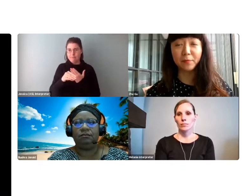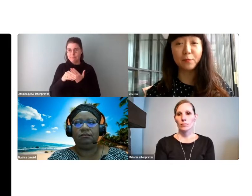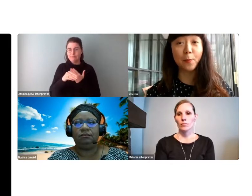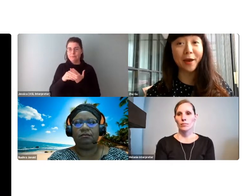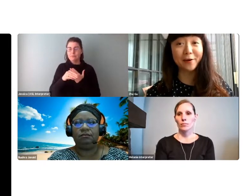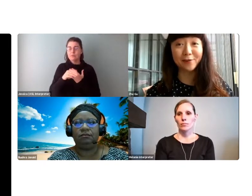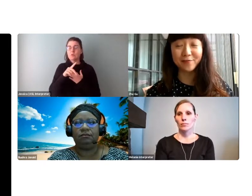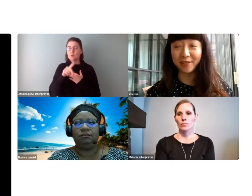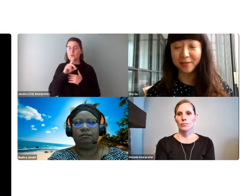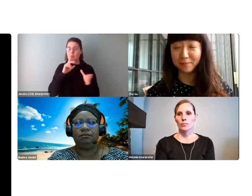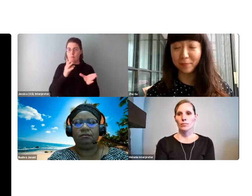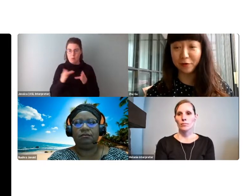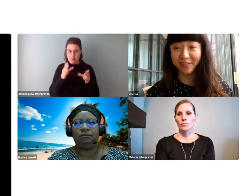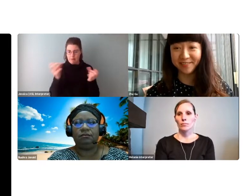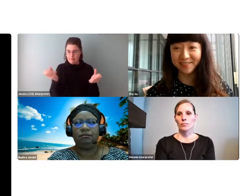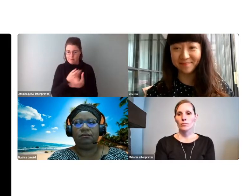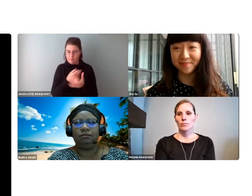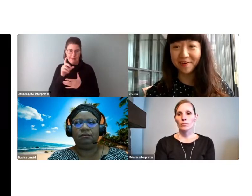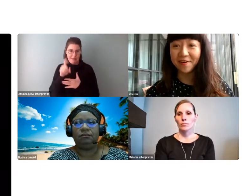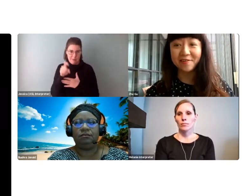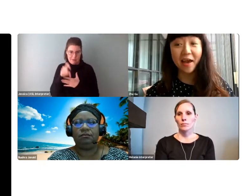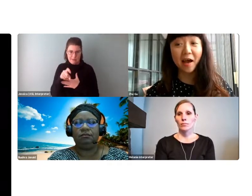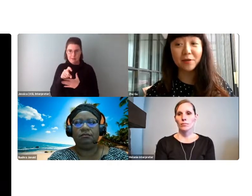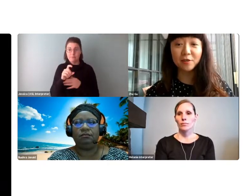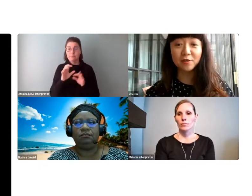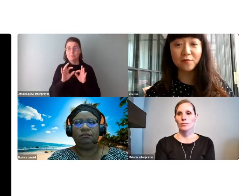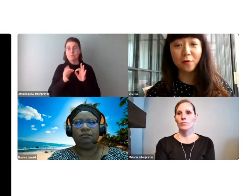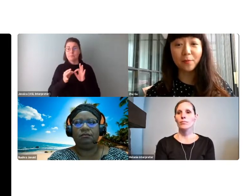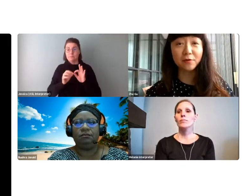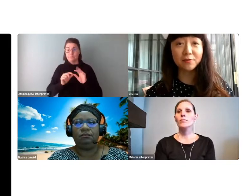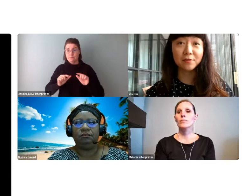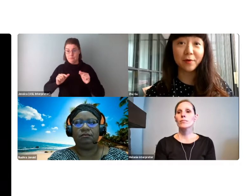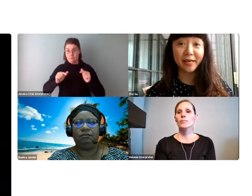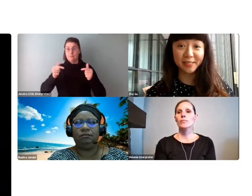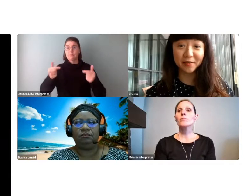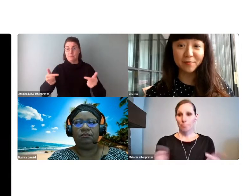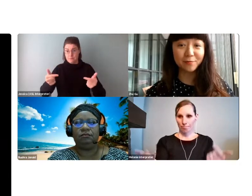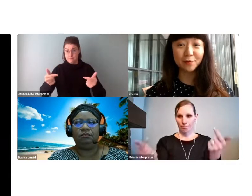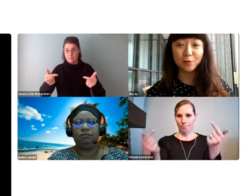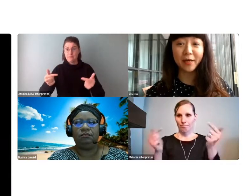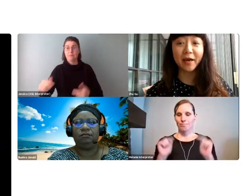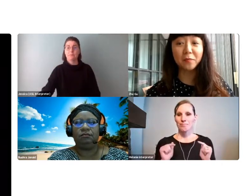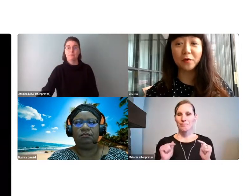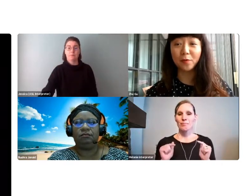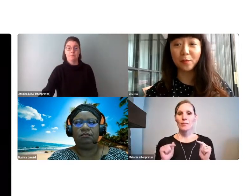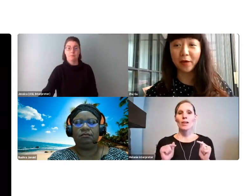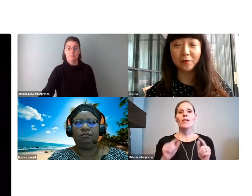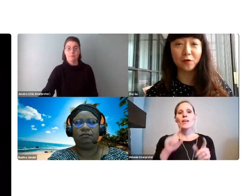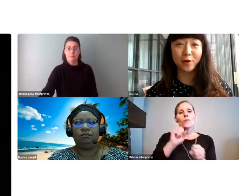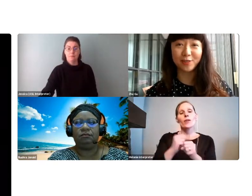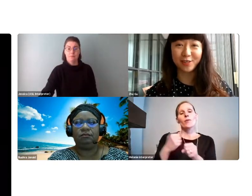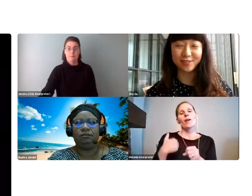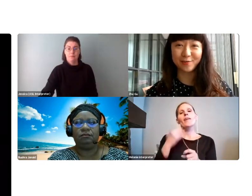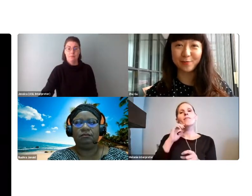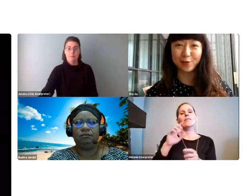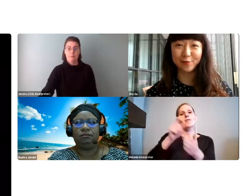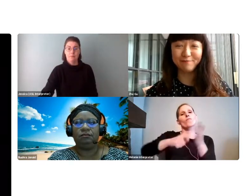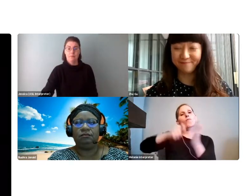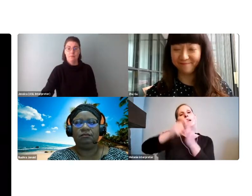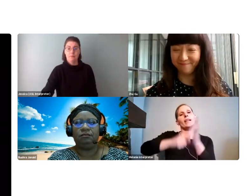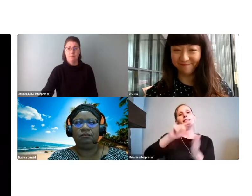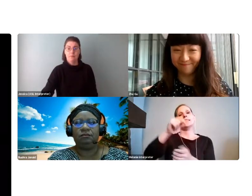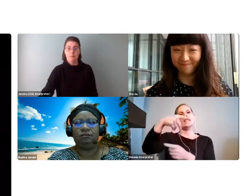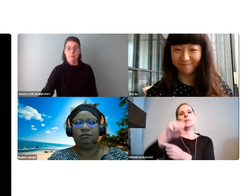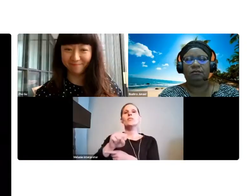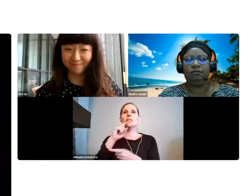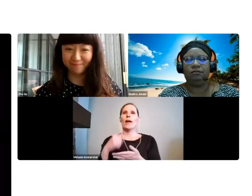prepare all of the components. The application form also has writing tips, which may help you prepare your project description.